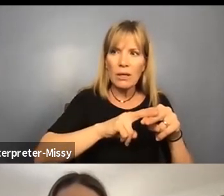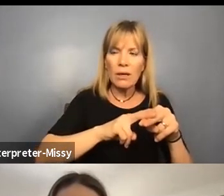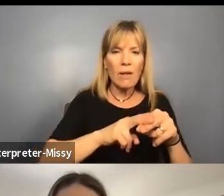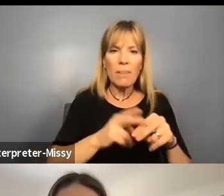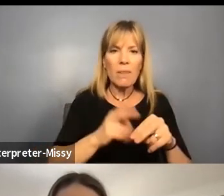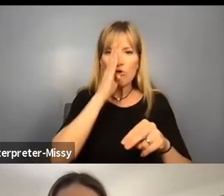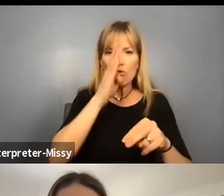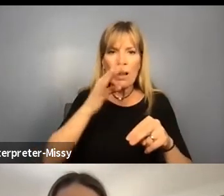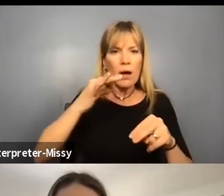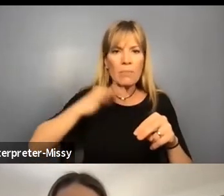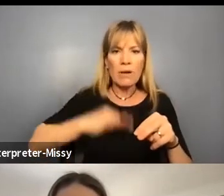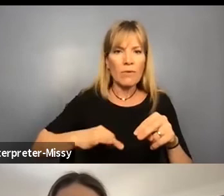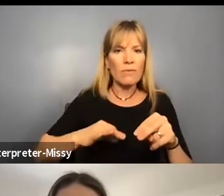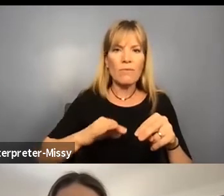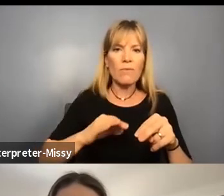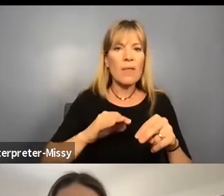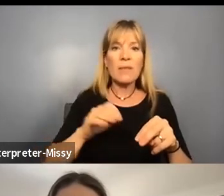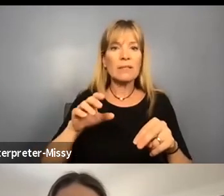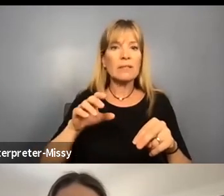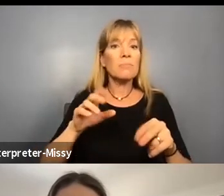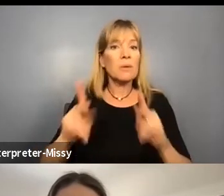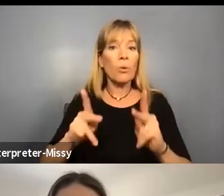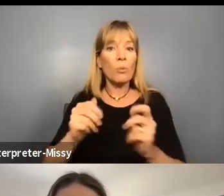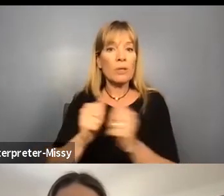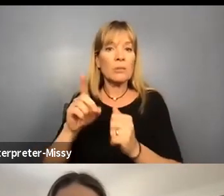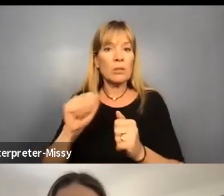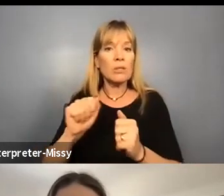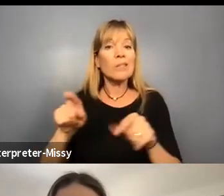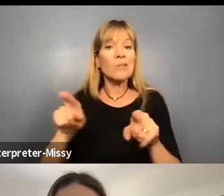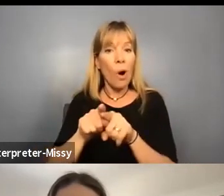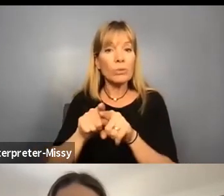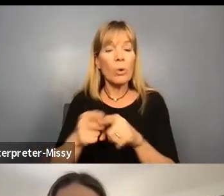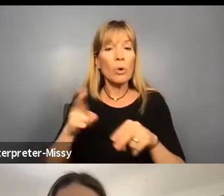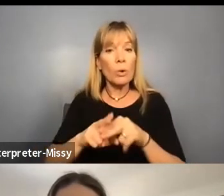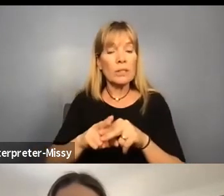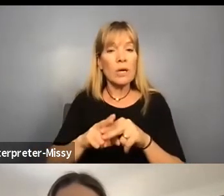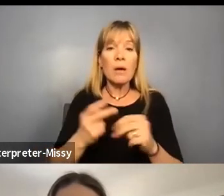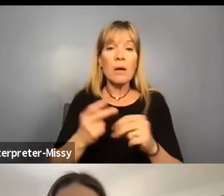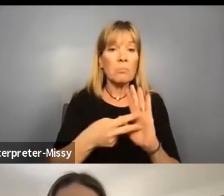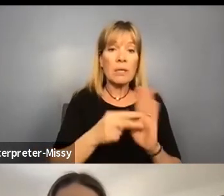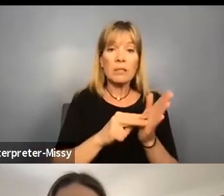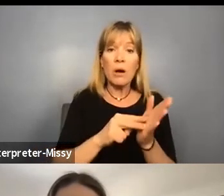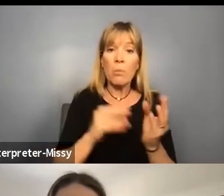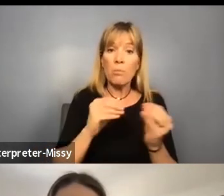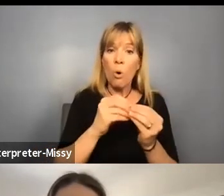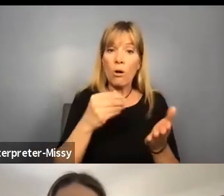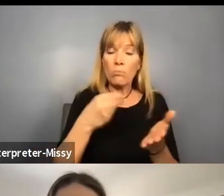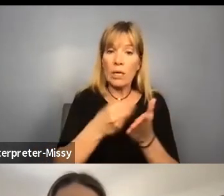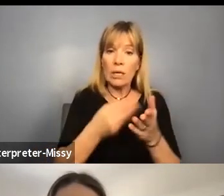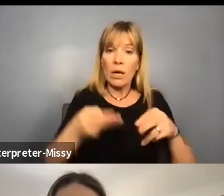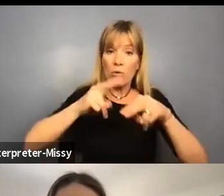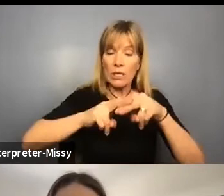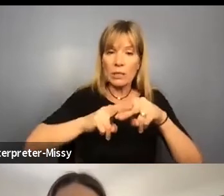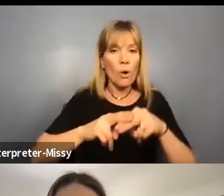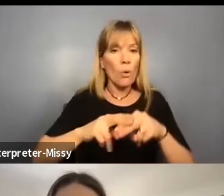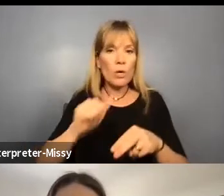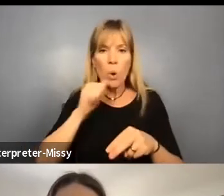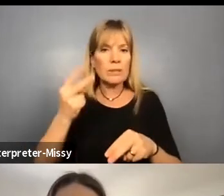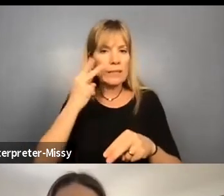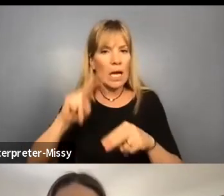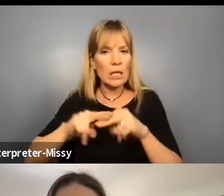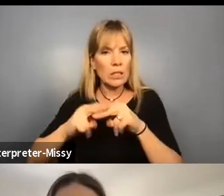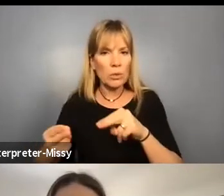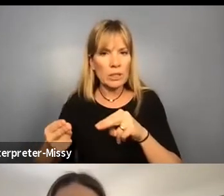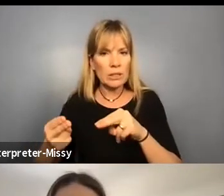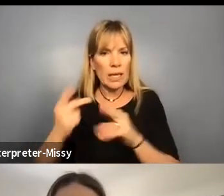benefit that disabled people are receiving is also increased so that with increased wages, we do not see a decrease in, um,